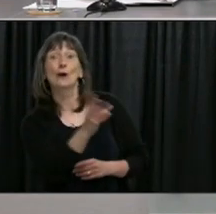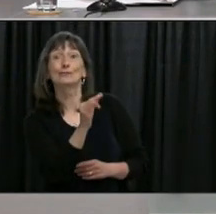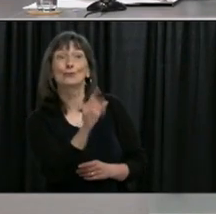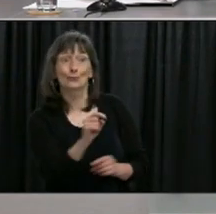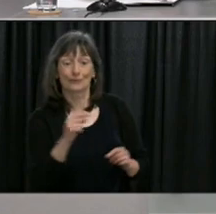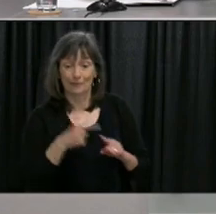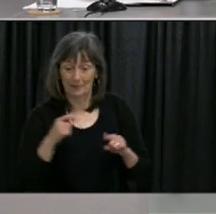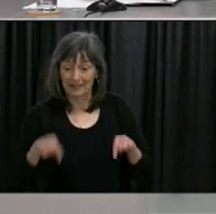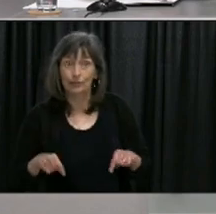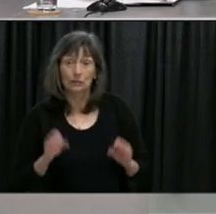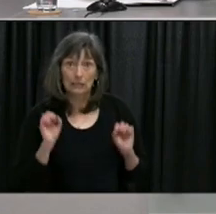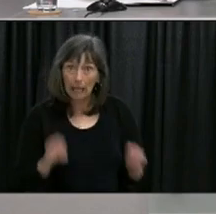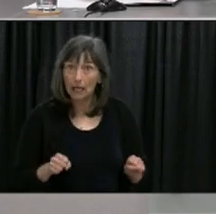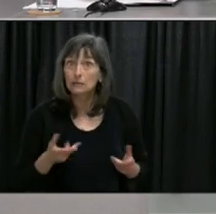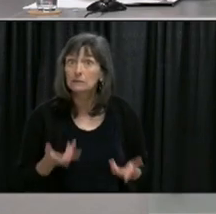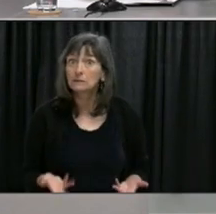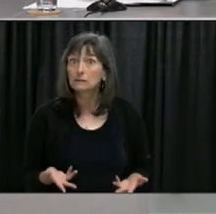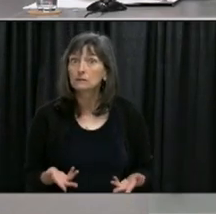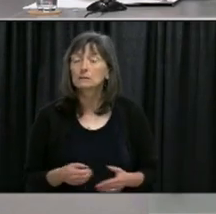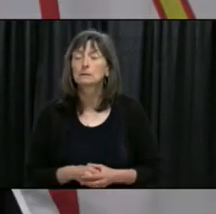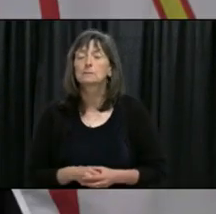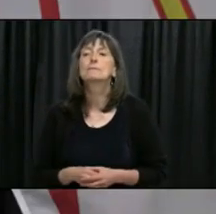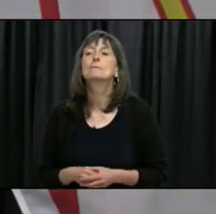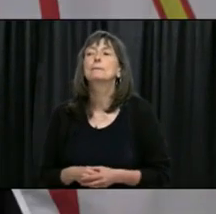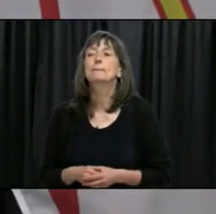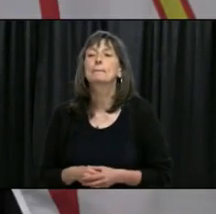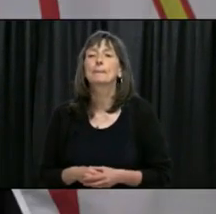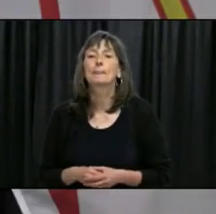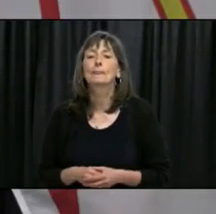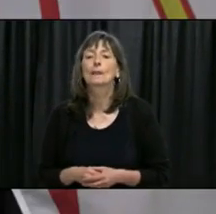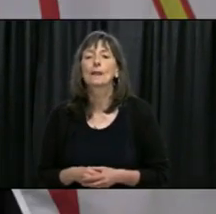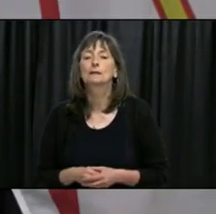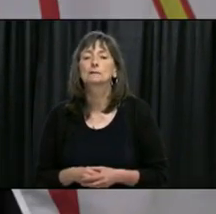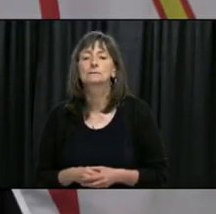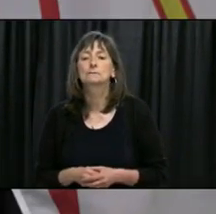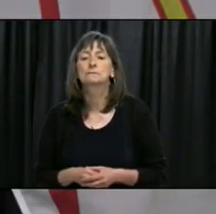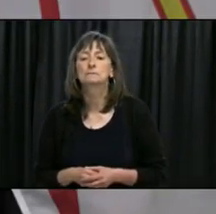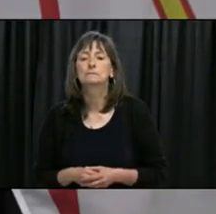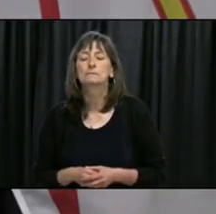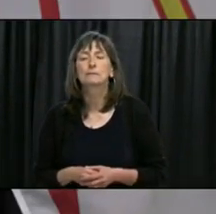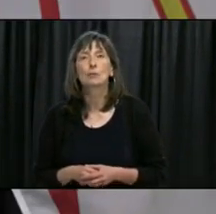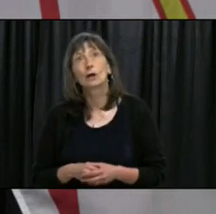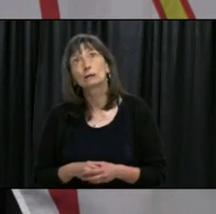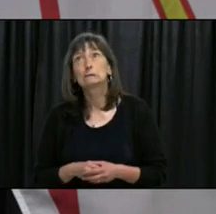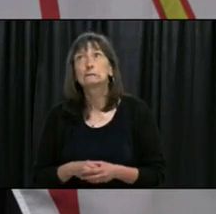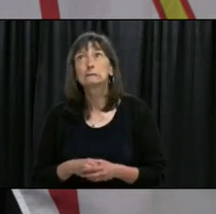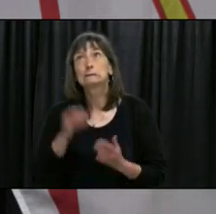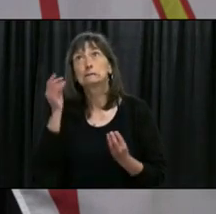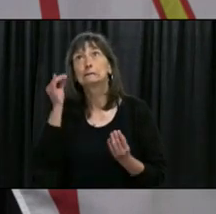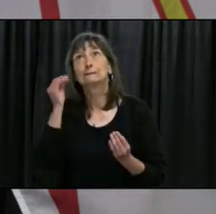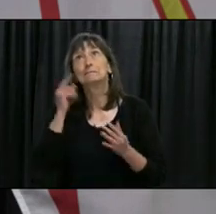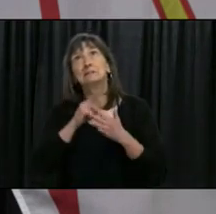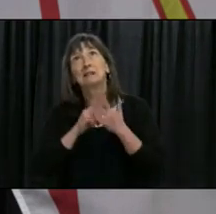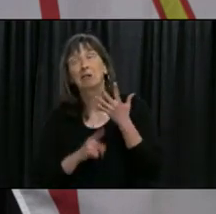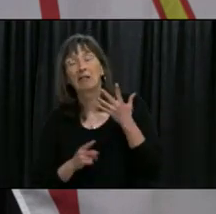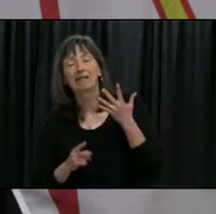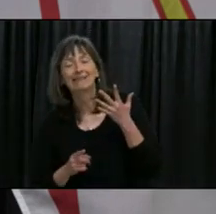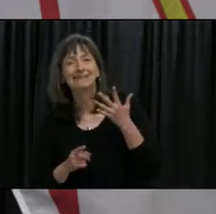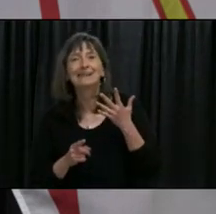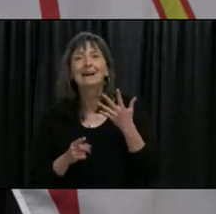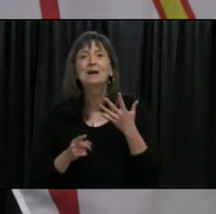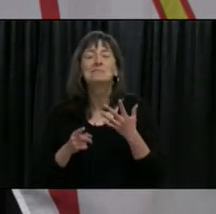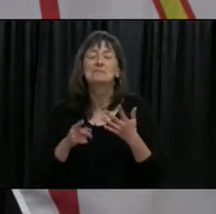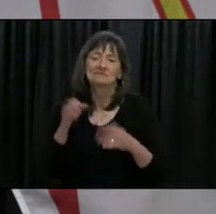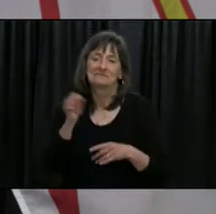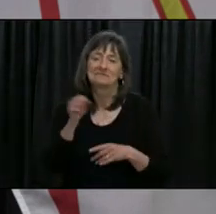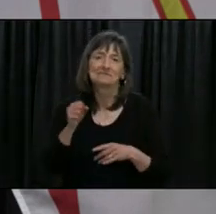do you need to consider you know a whole bunch of things but all those basic